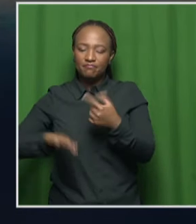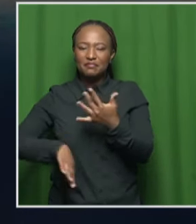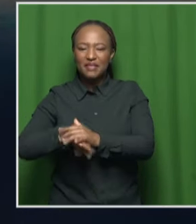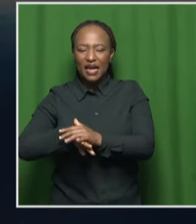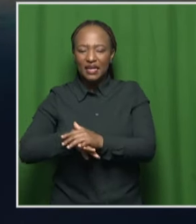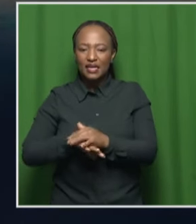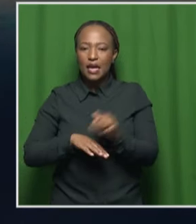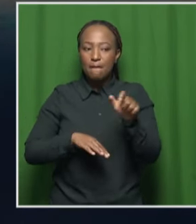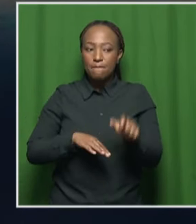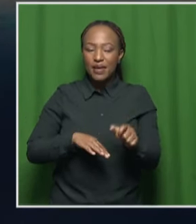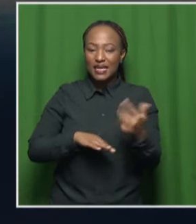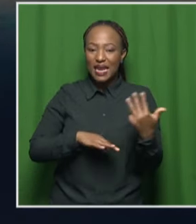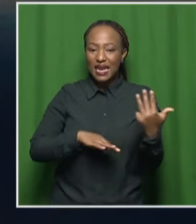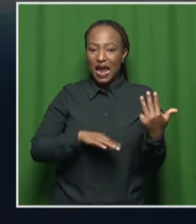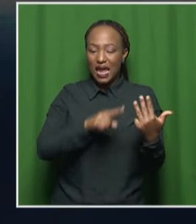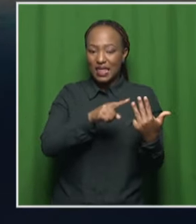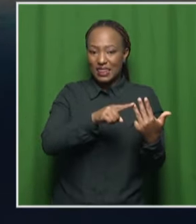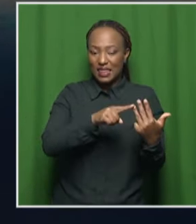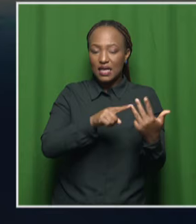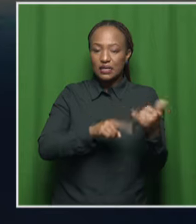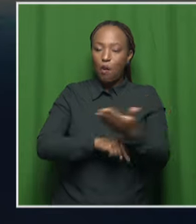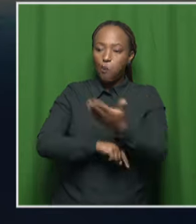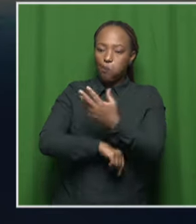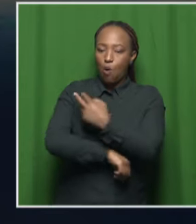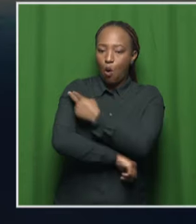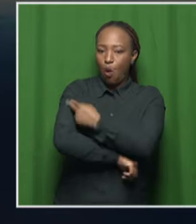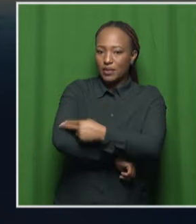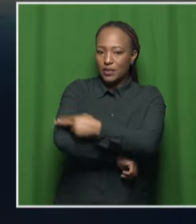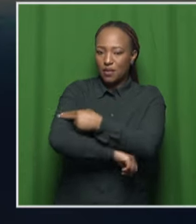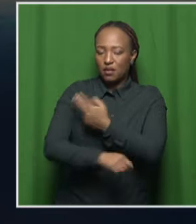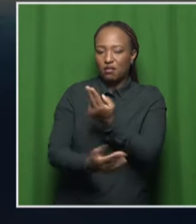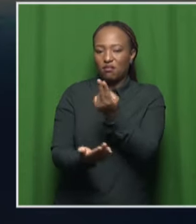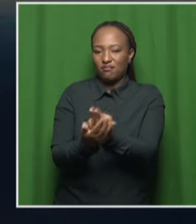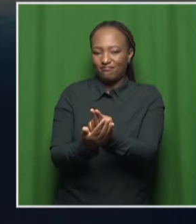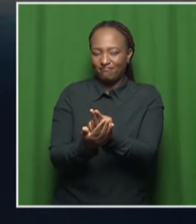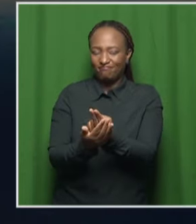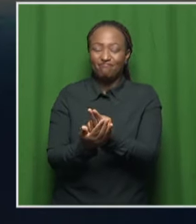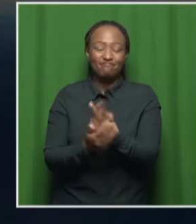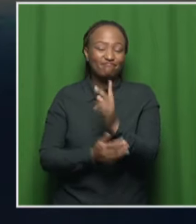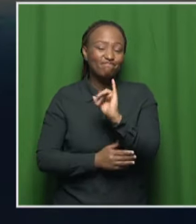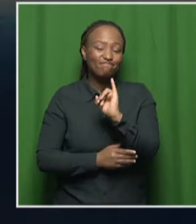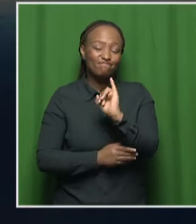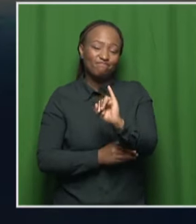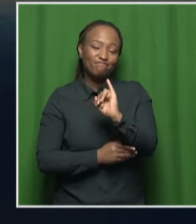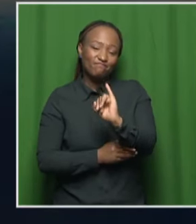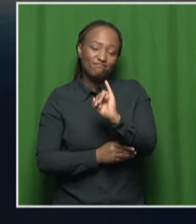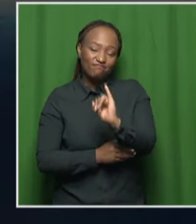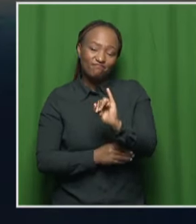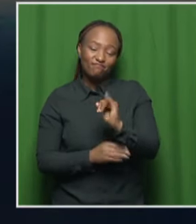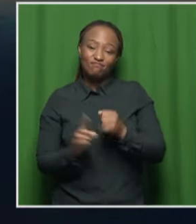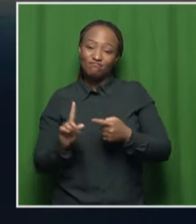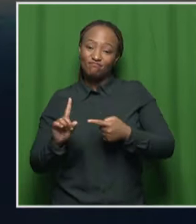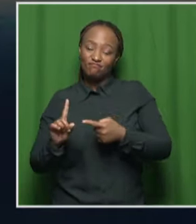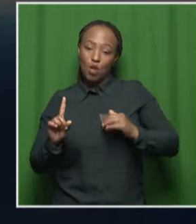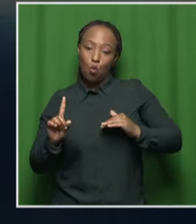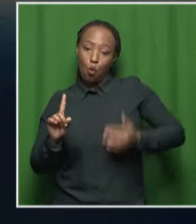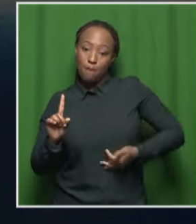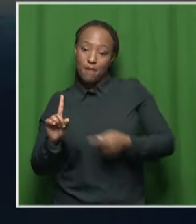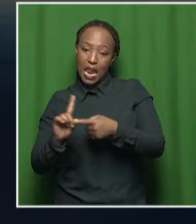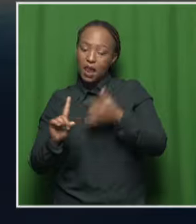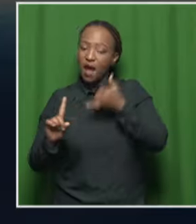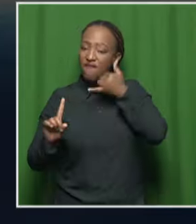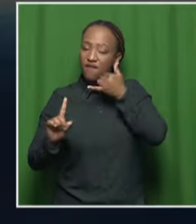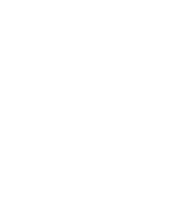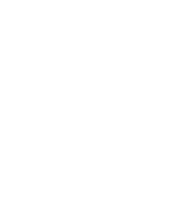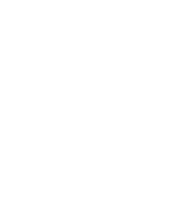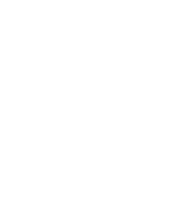person is still being treated. So that is the latest tragic accident, as Ms. Simang says, this early